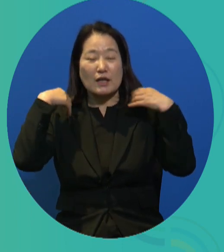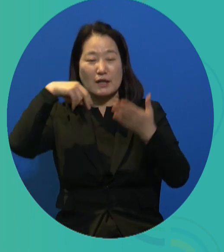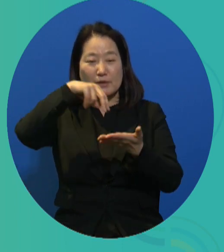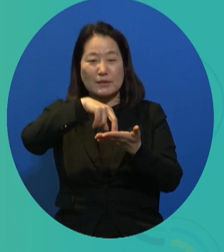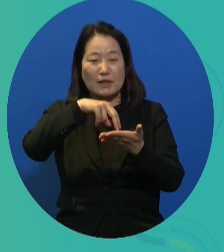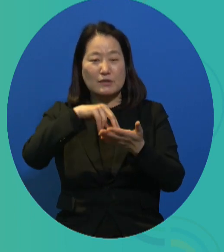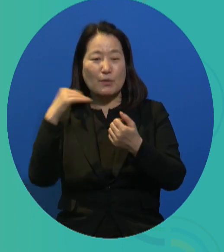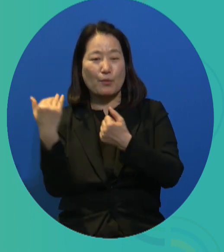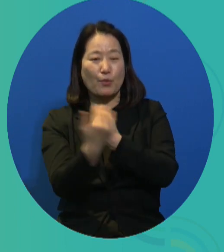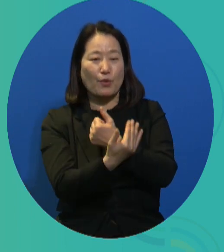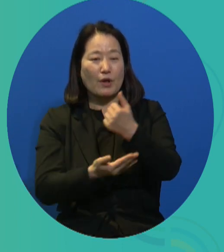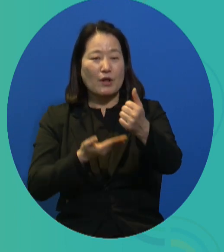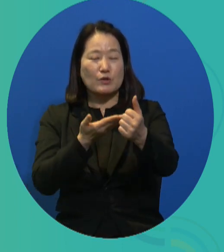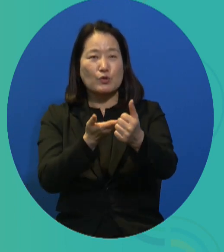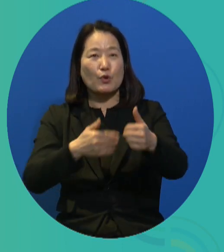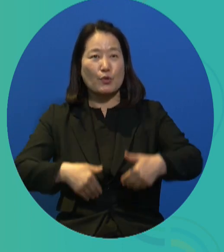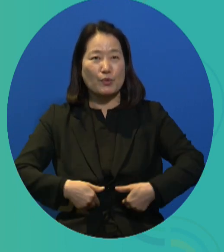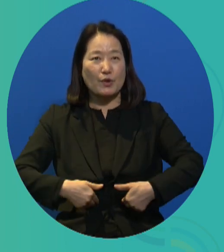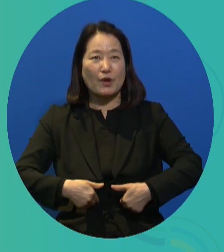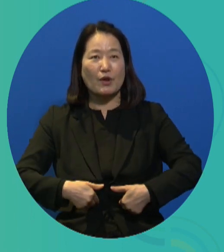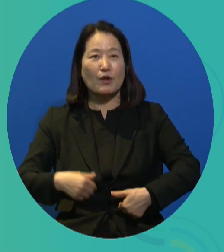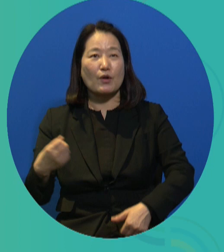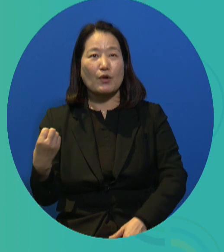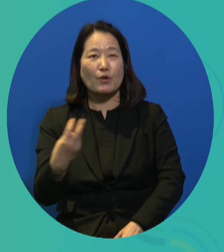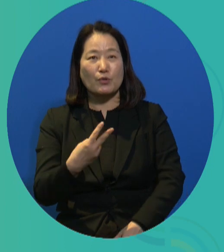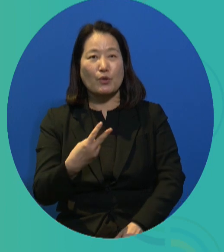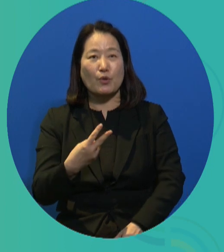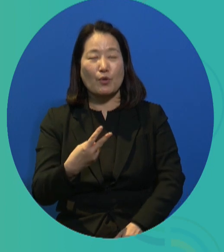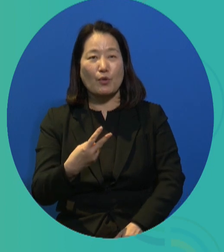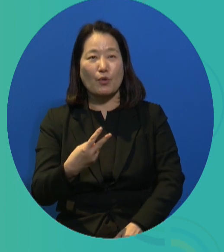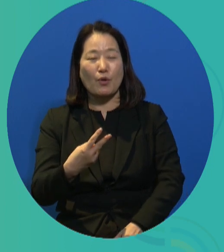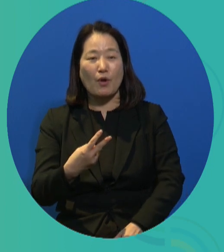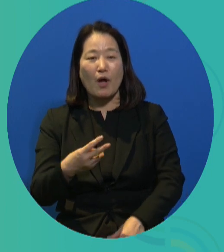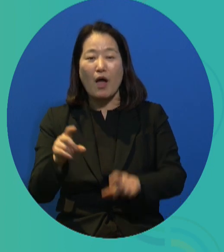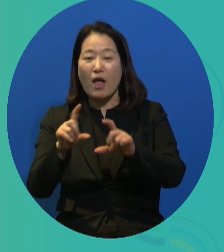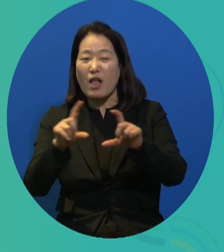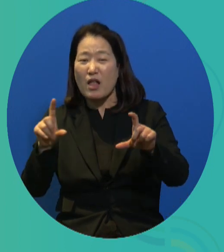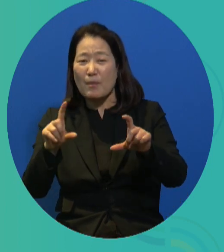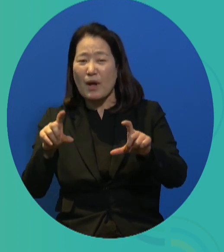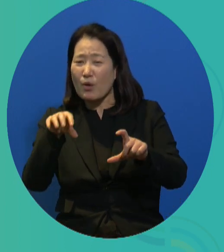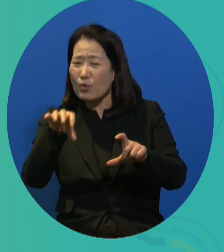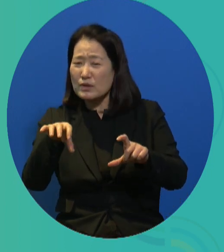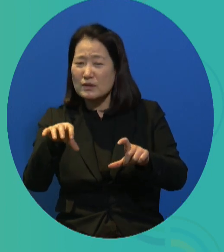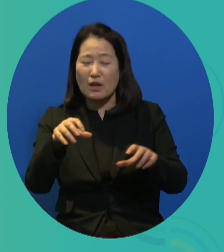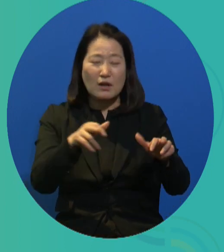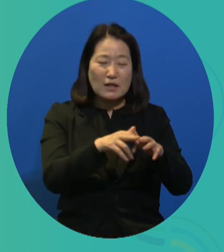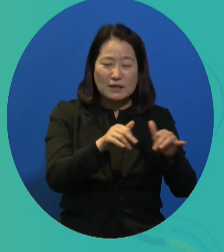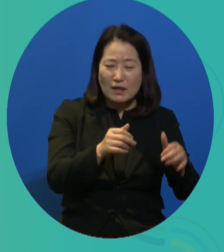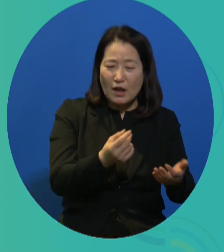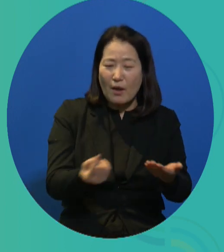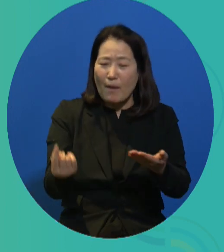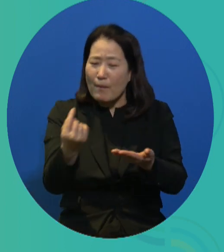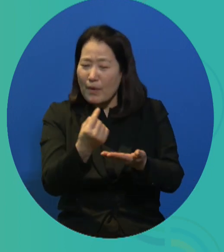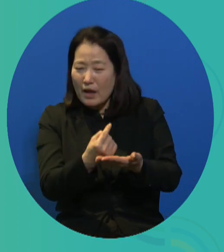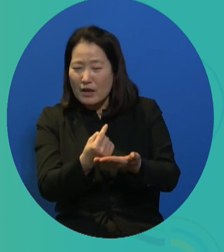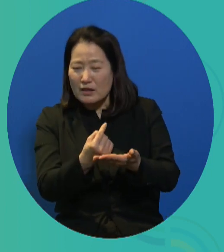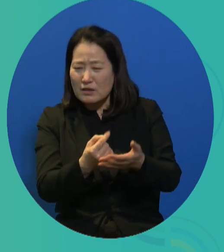that understanding, we can see that the logic states that everyone, all of us should be ensured this right and duty.